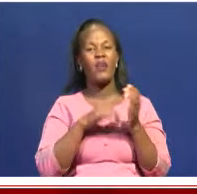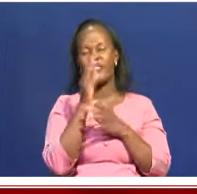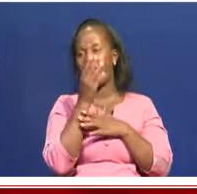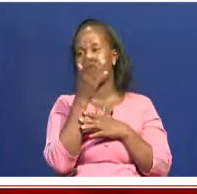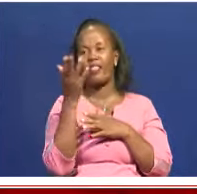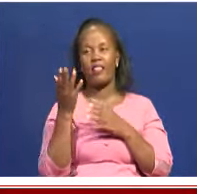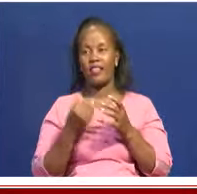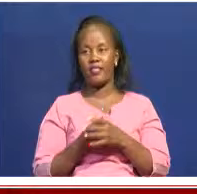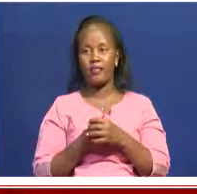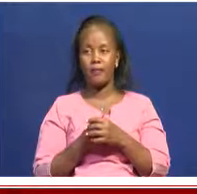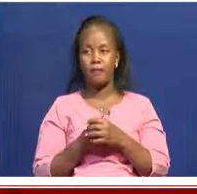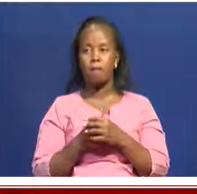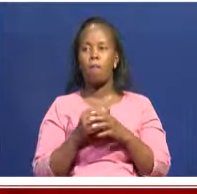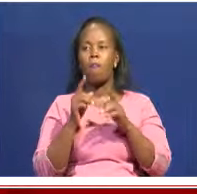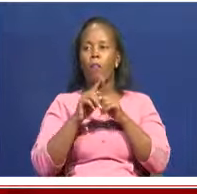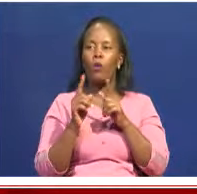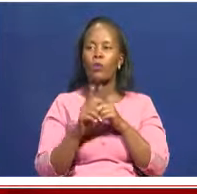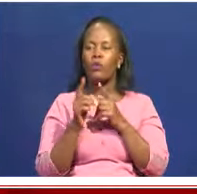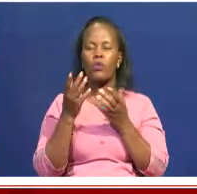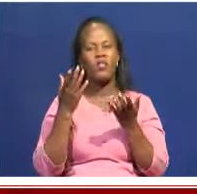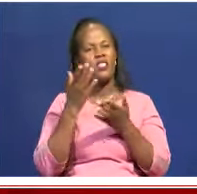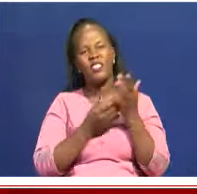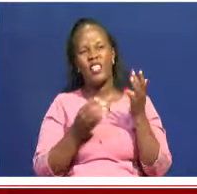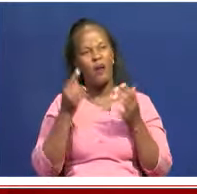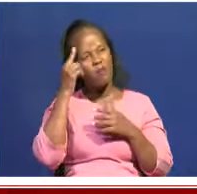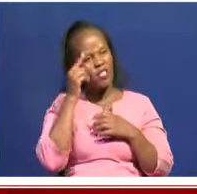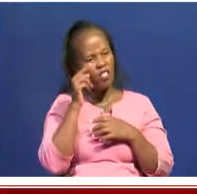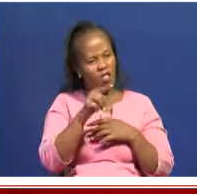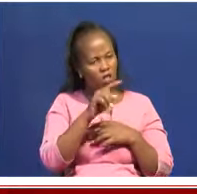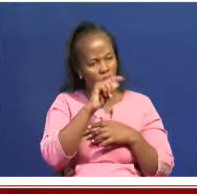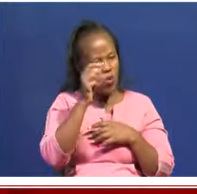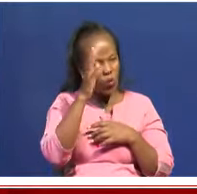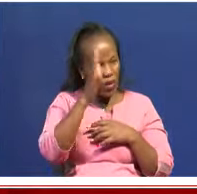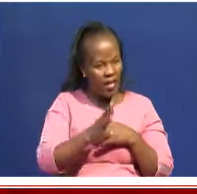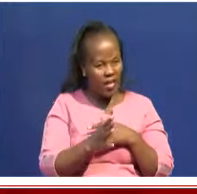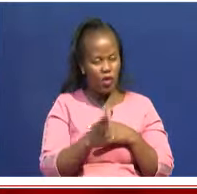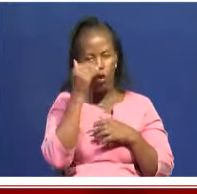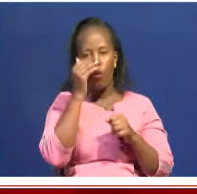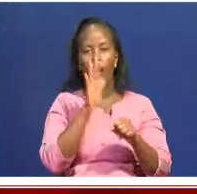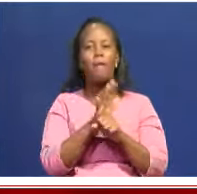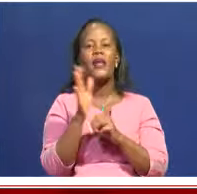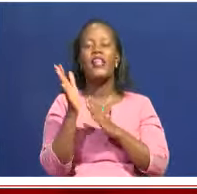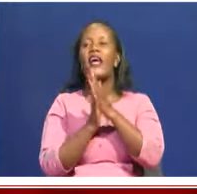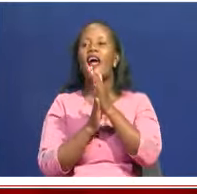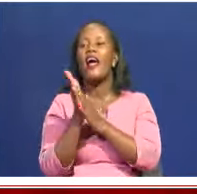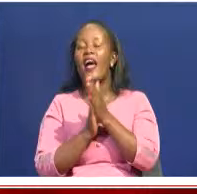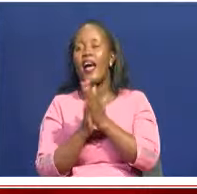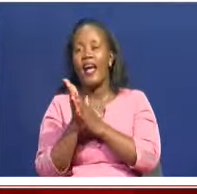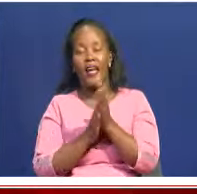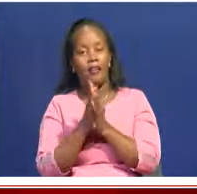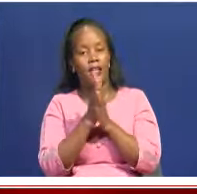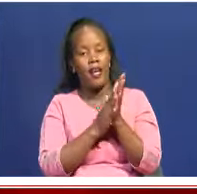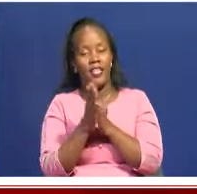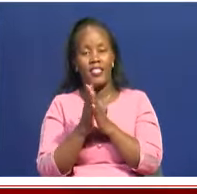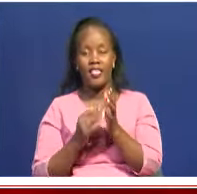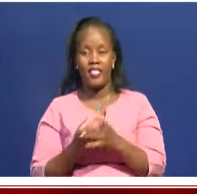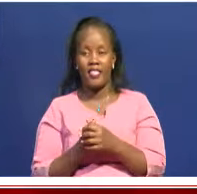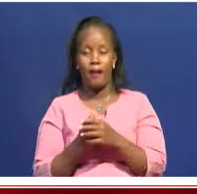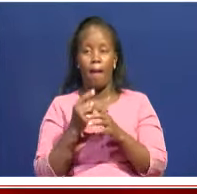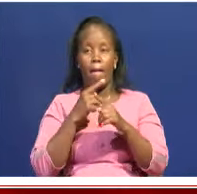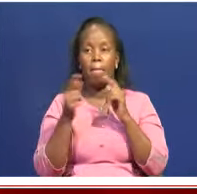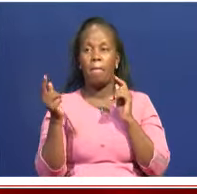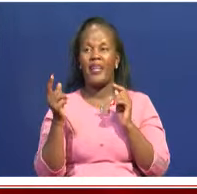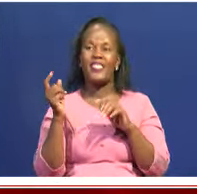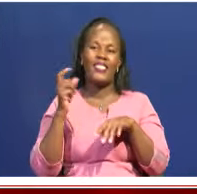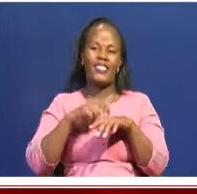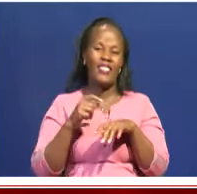bracelet, you know, you'll say, oh, you're Kenyan. And that is what attracts all of us to be like united when we're outside there. But when we're here,